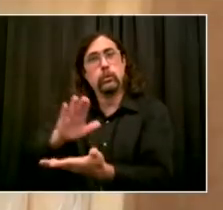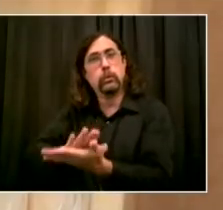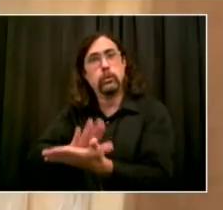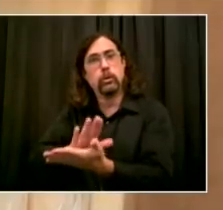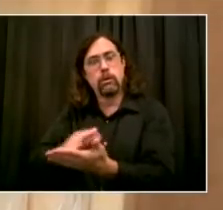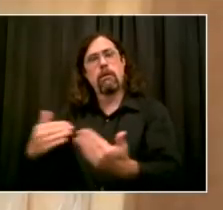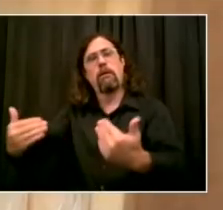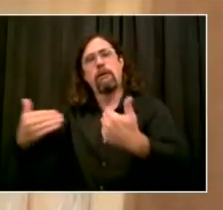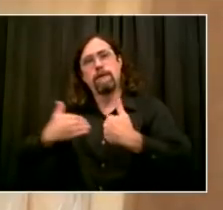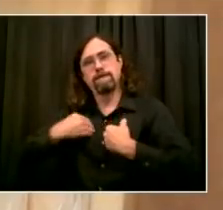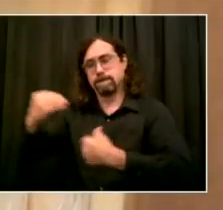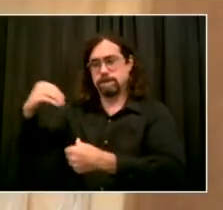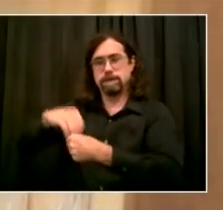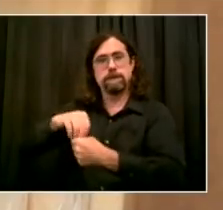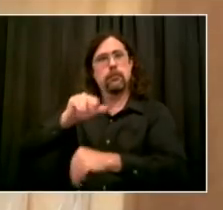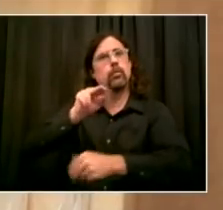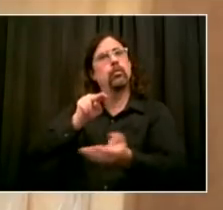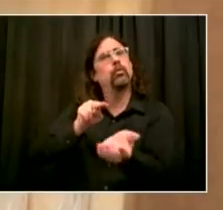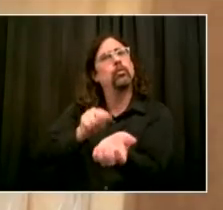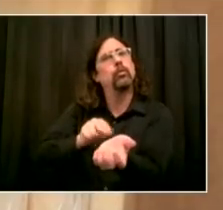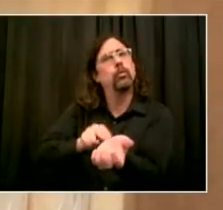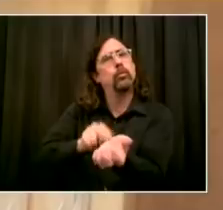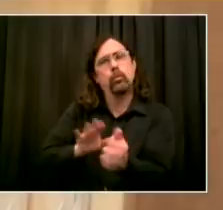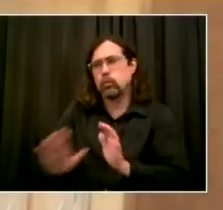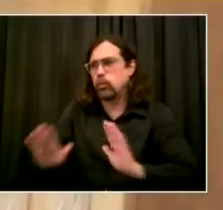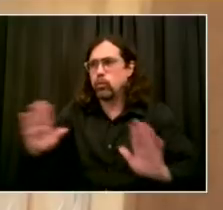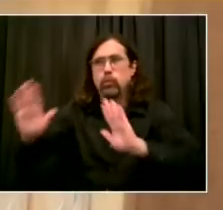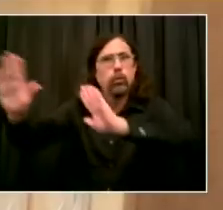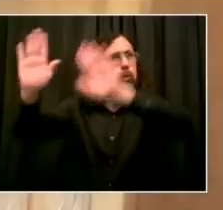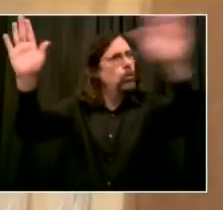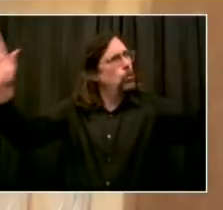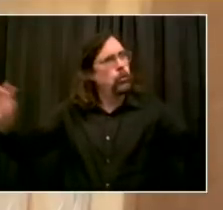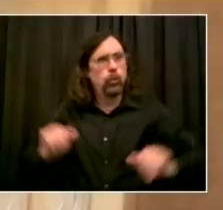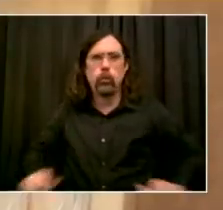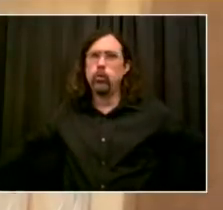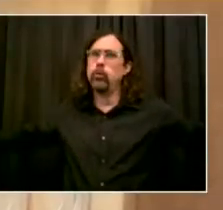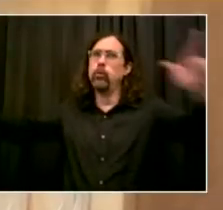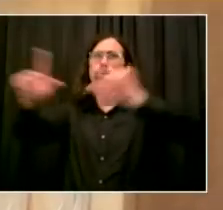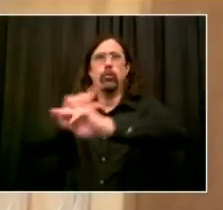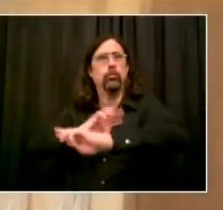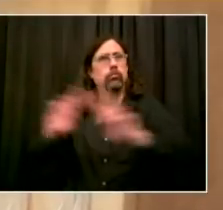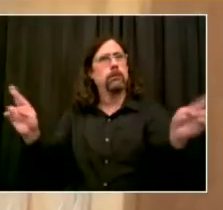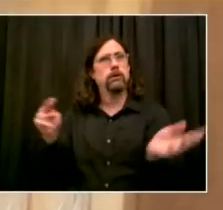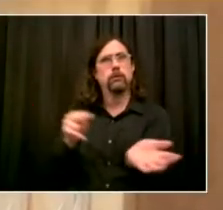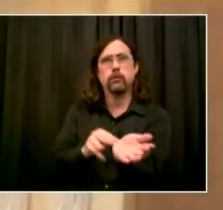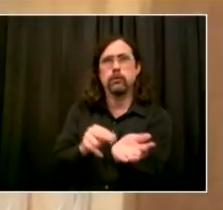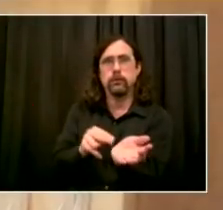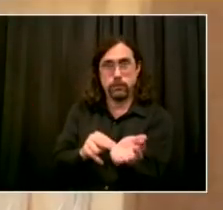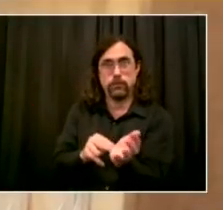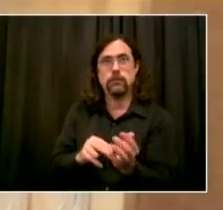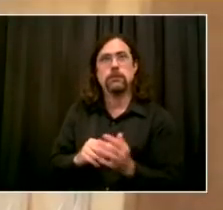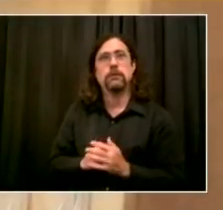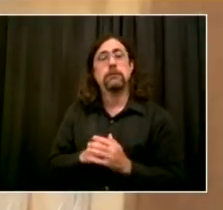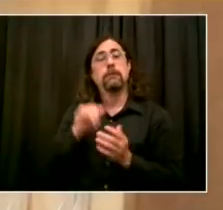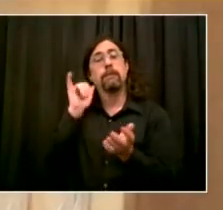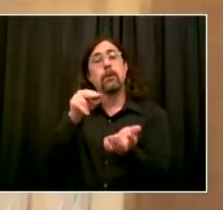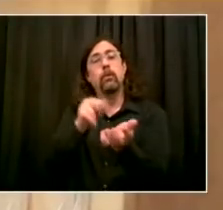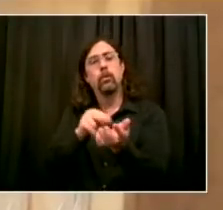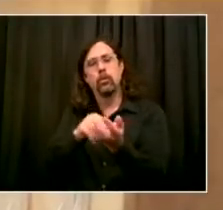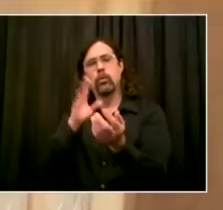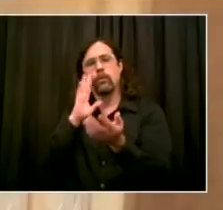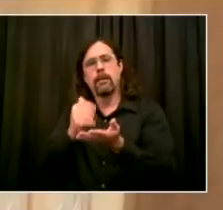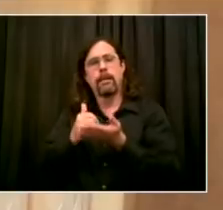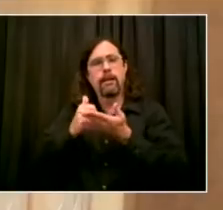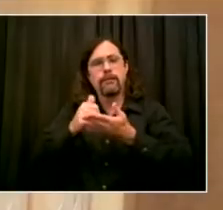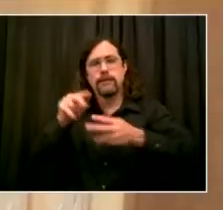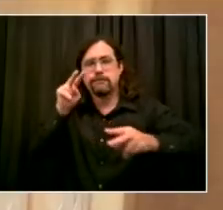are students with disabilities, our immigrant children, our students that are learning English. All of these students